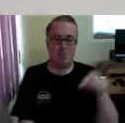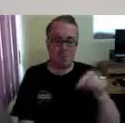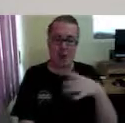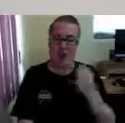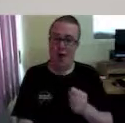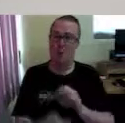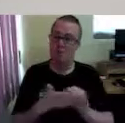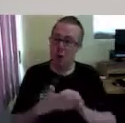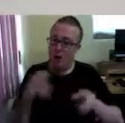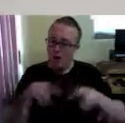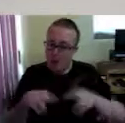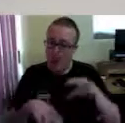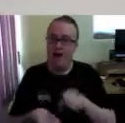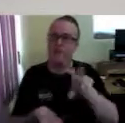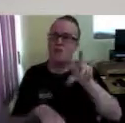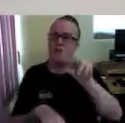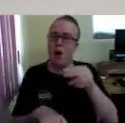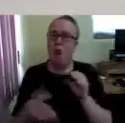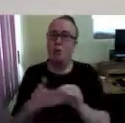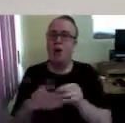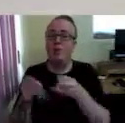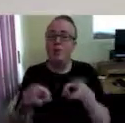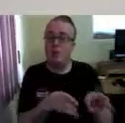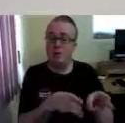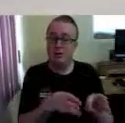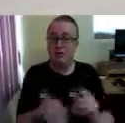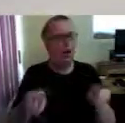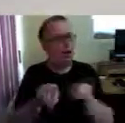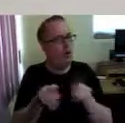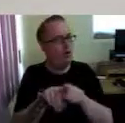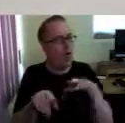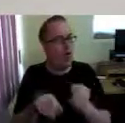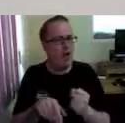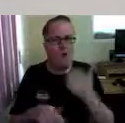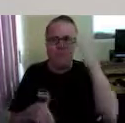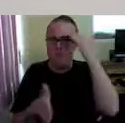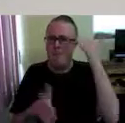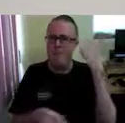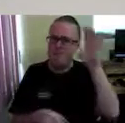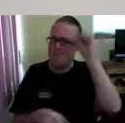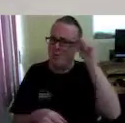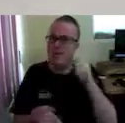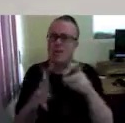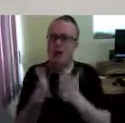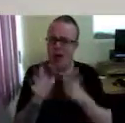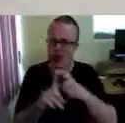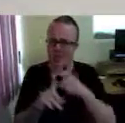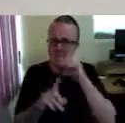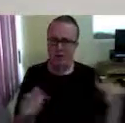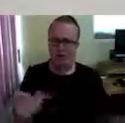And this has got a Braille keyboard, it's got 12 cells. It also has a little memory card on the side,